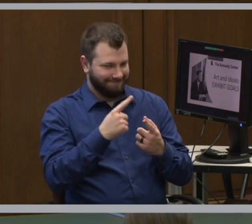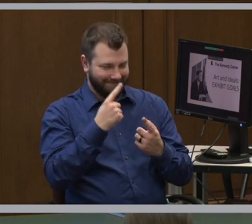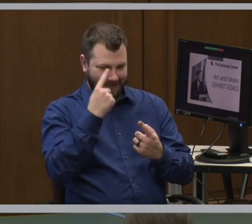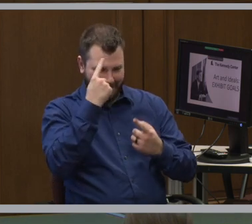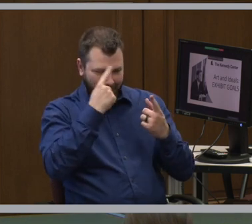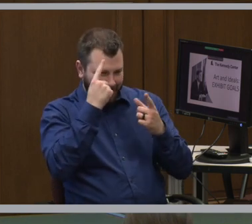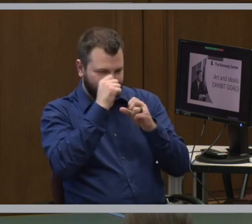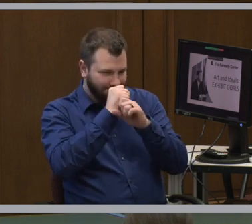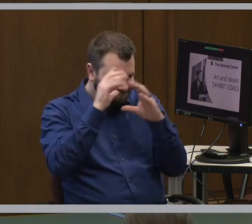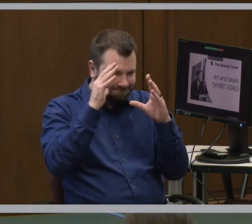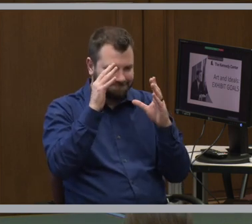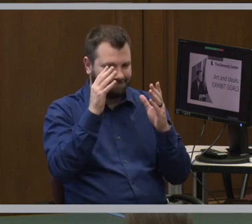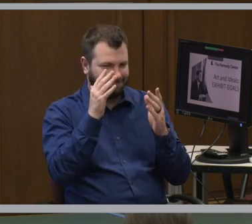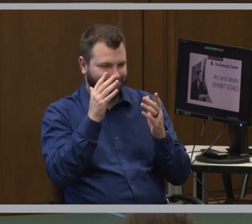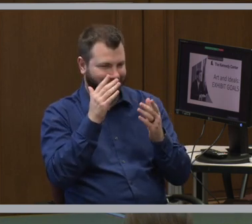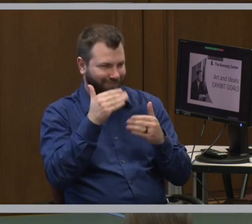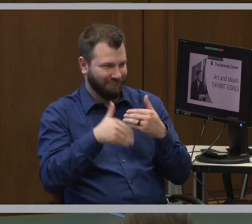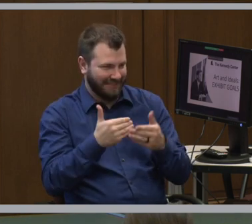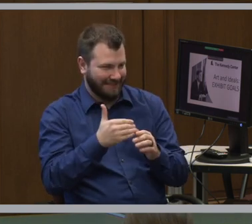behind it.